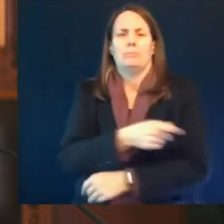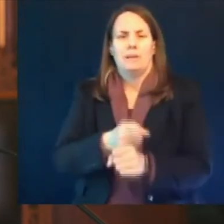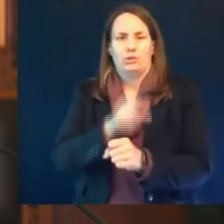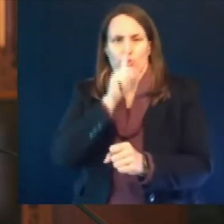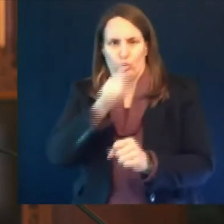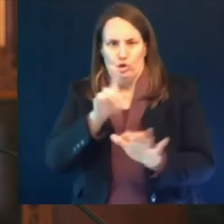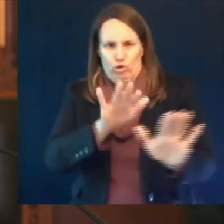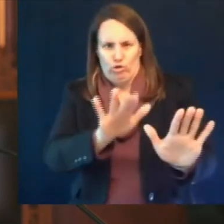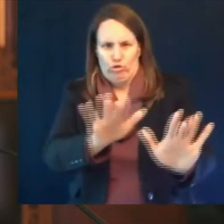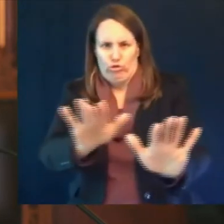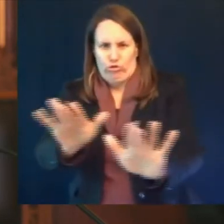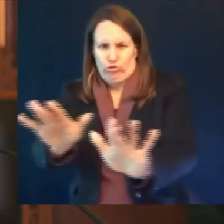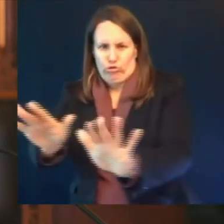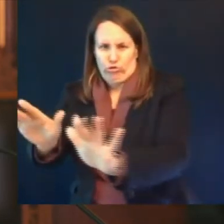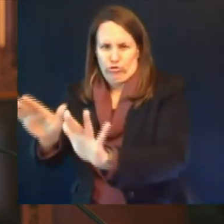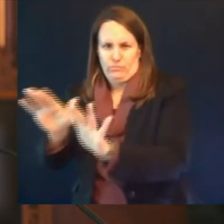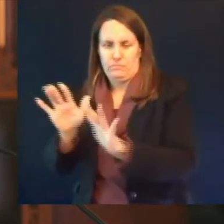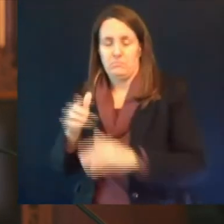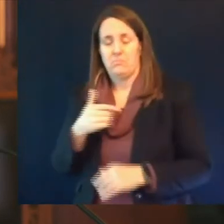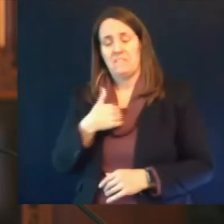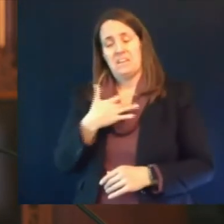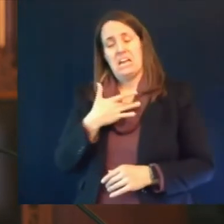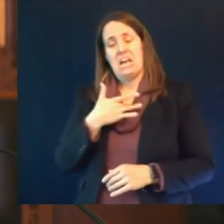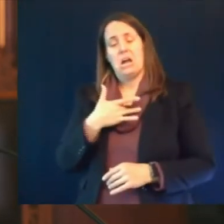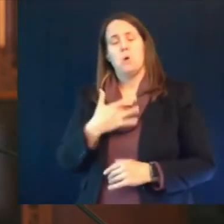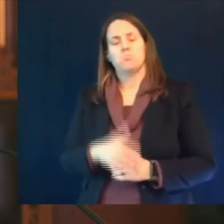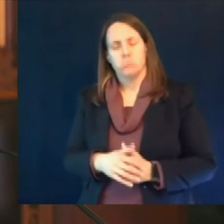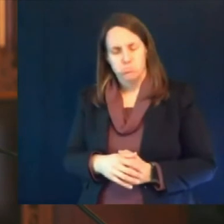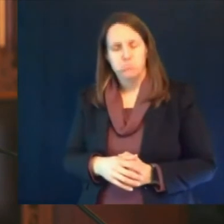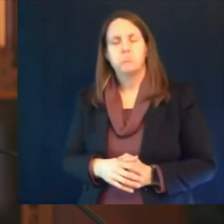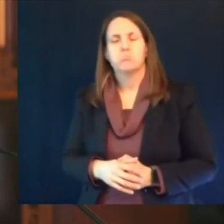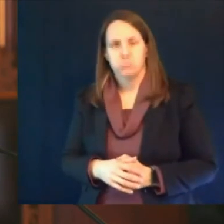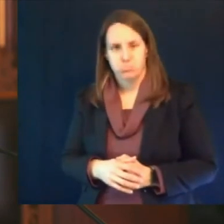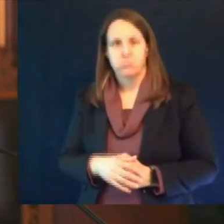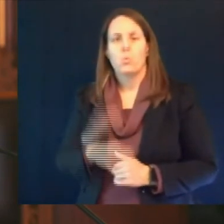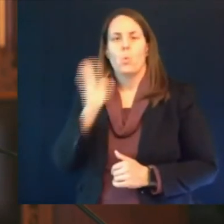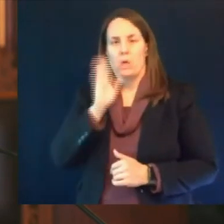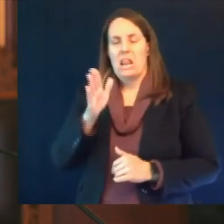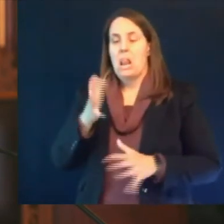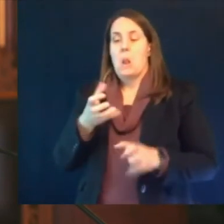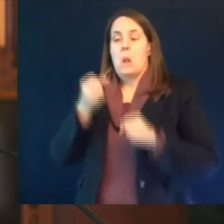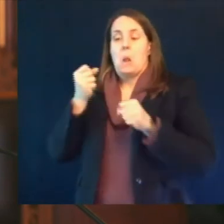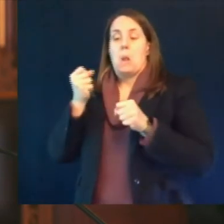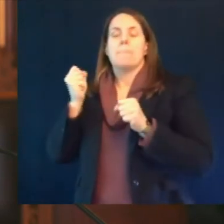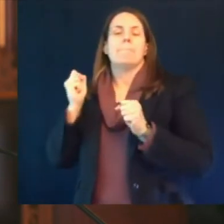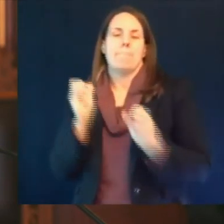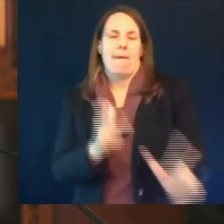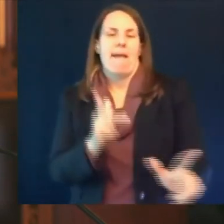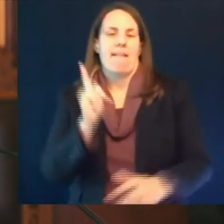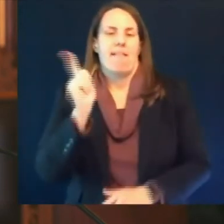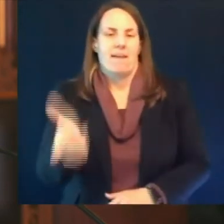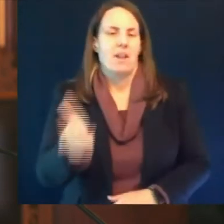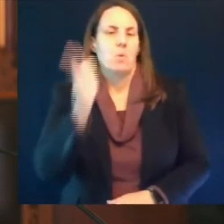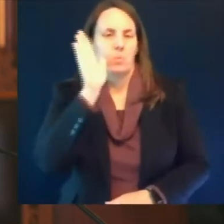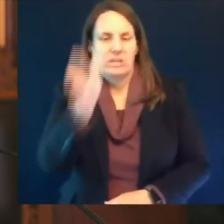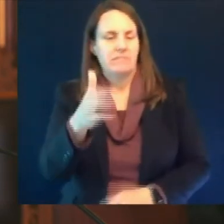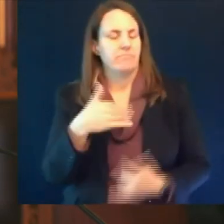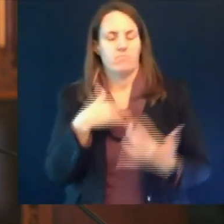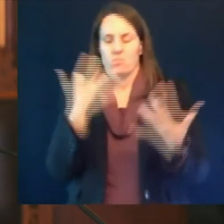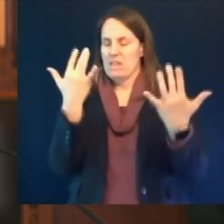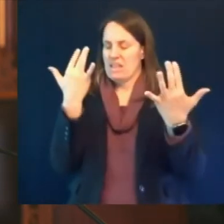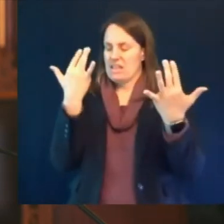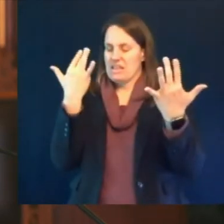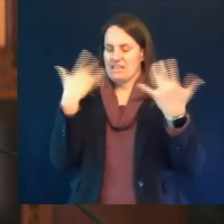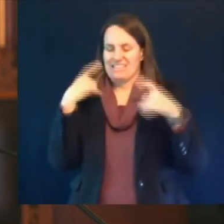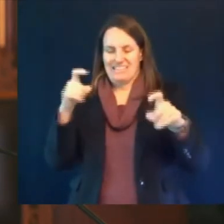that this is probably temporary to accomplish those goals and that we're hopeful we'll be